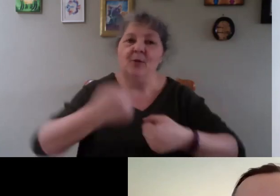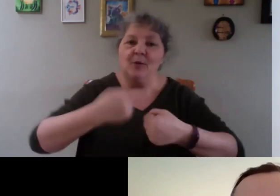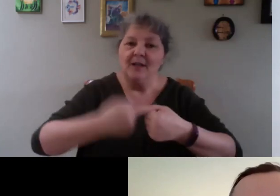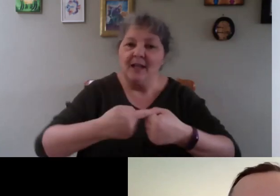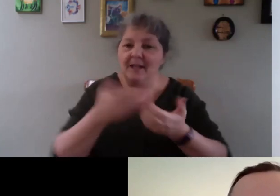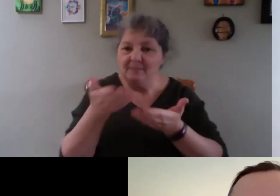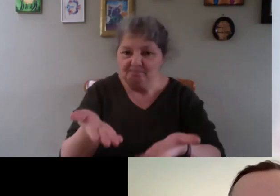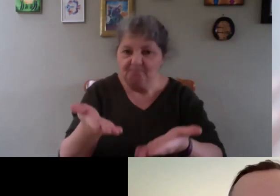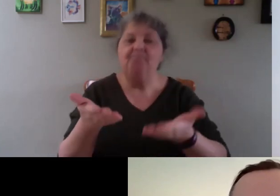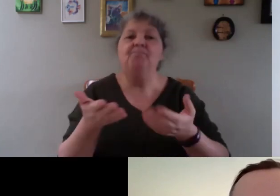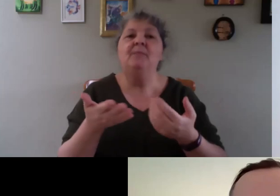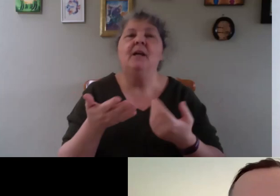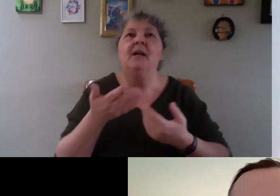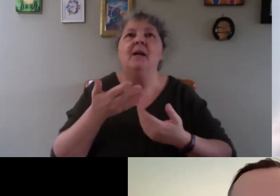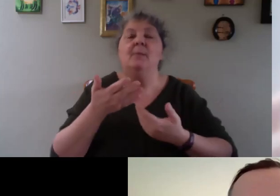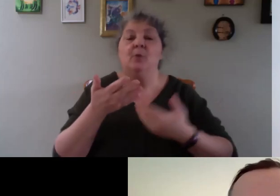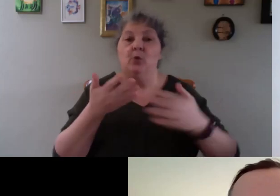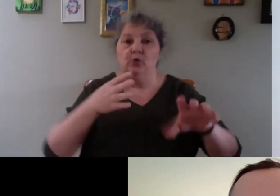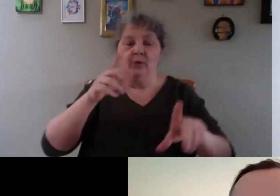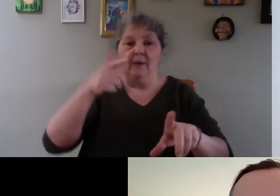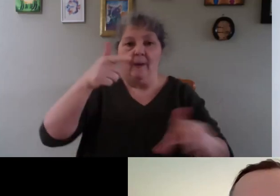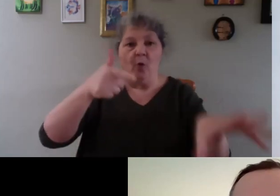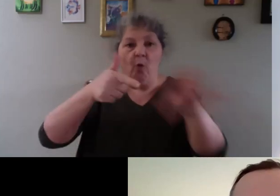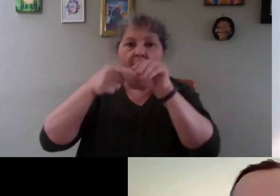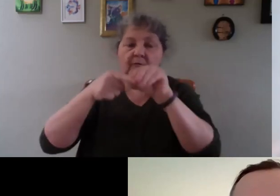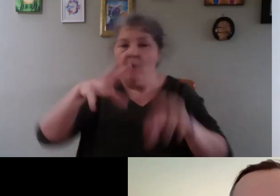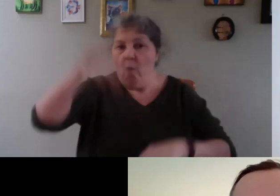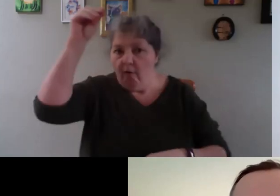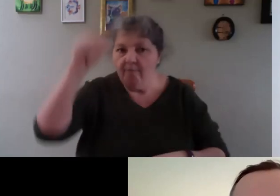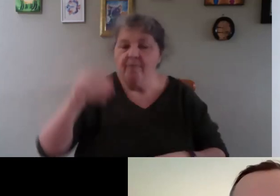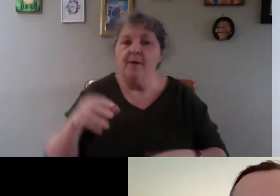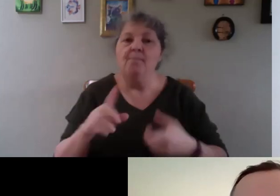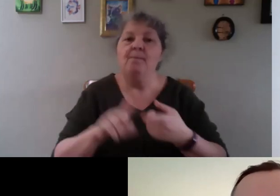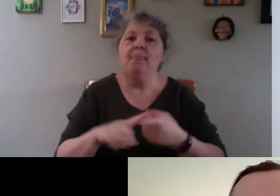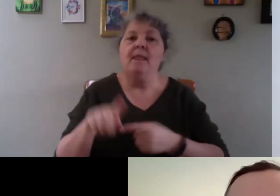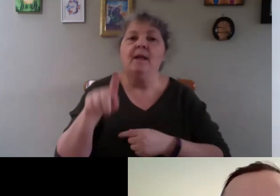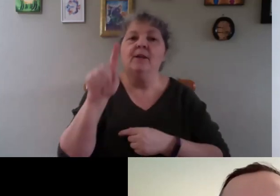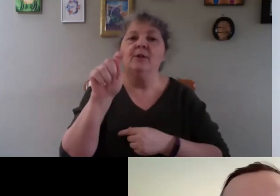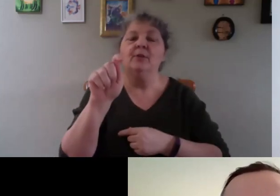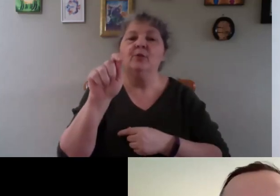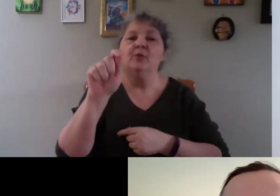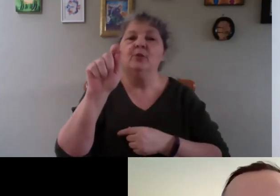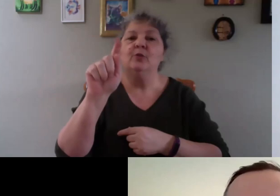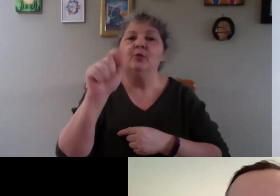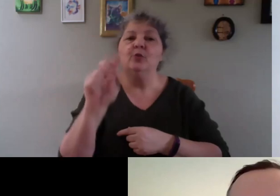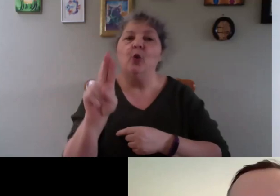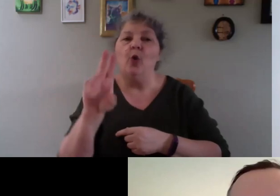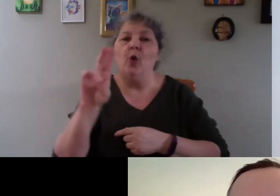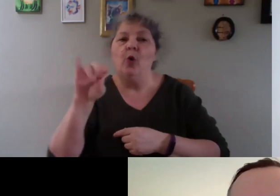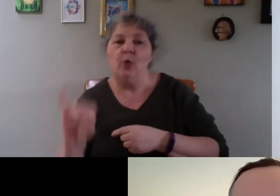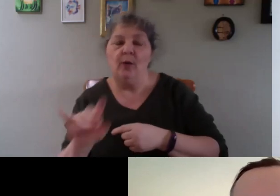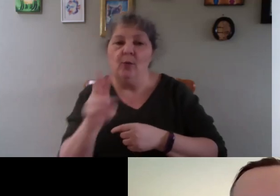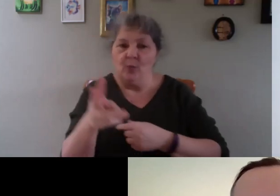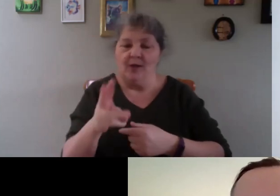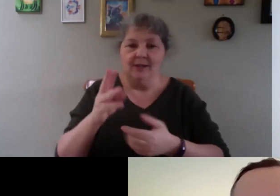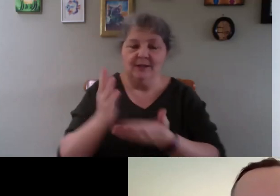I am going to just turn off my camera, turn off my sound. Tonki is going to share his screen. There are some slides and